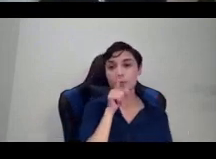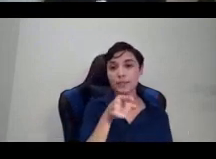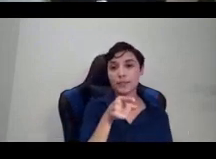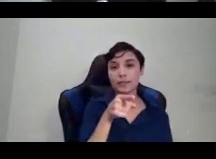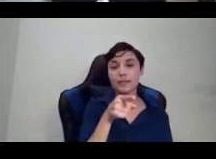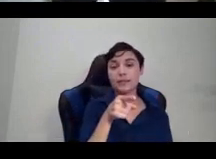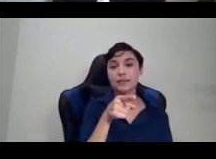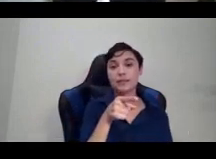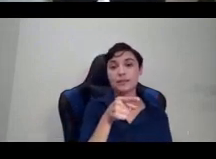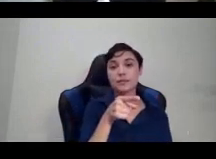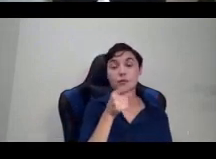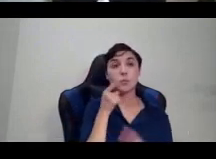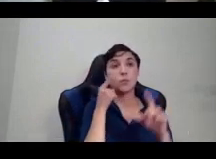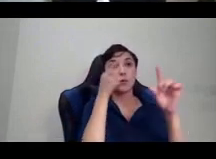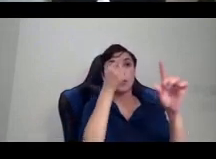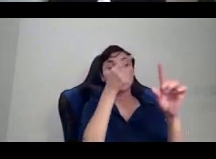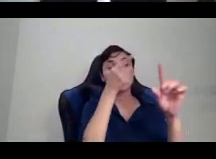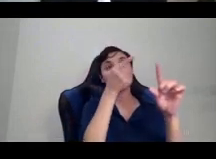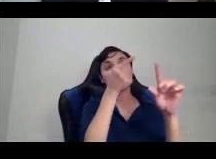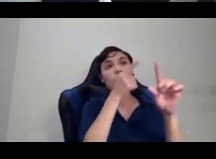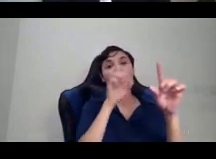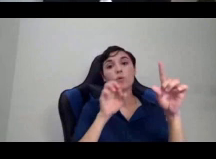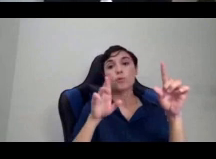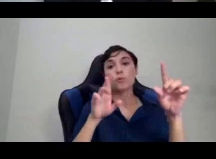supremacist power in the United States.